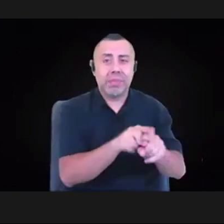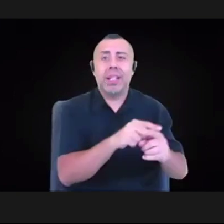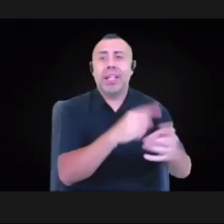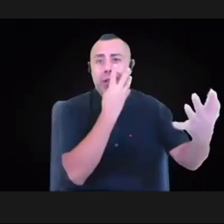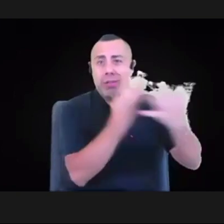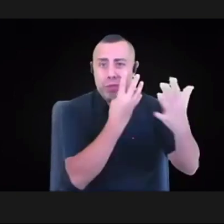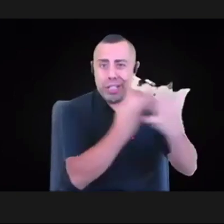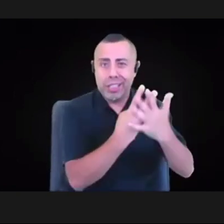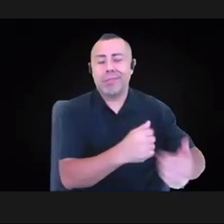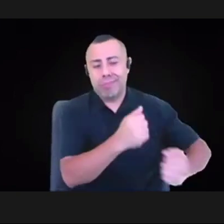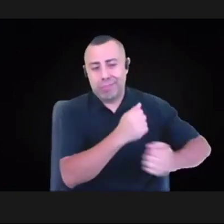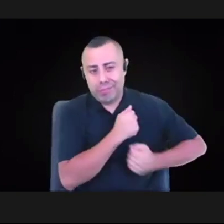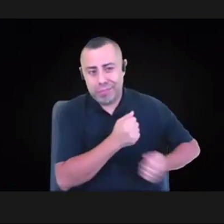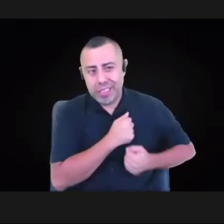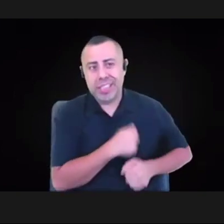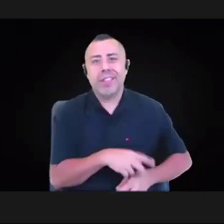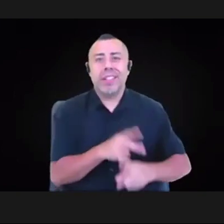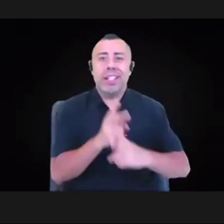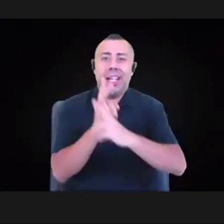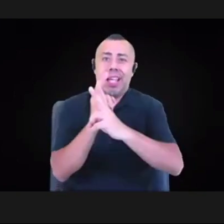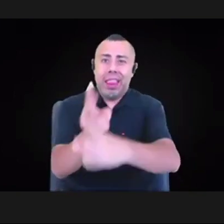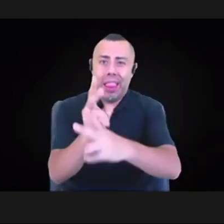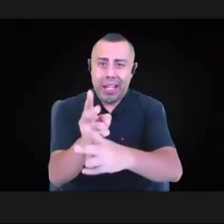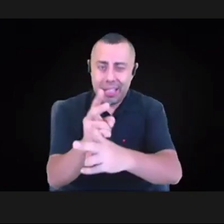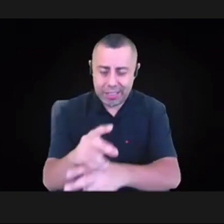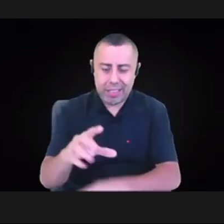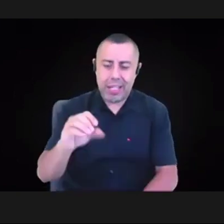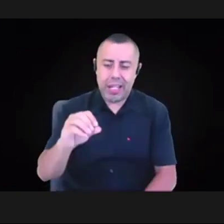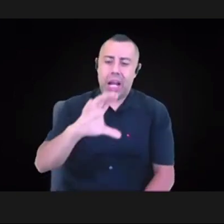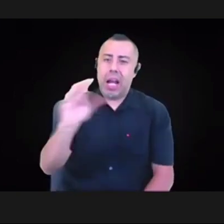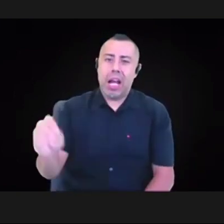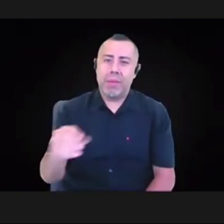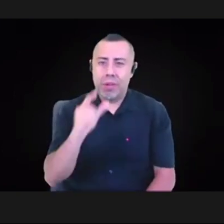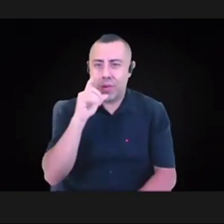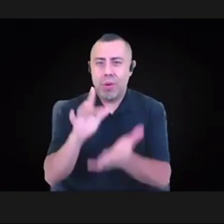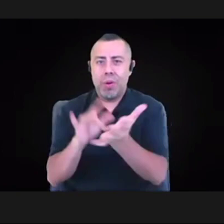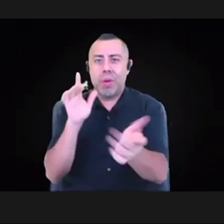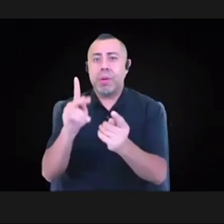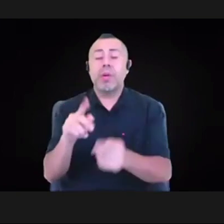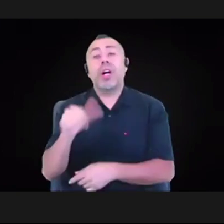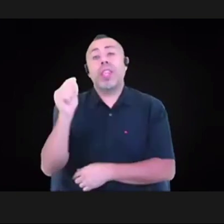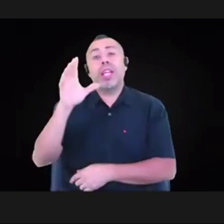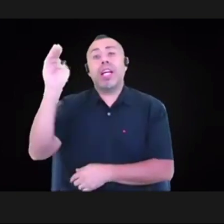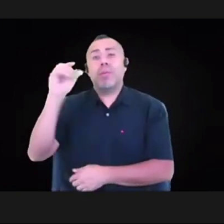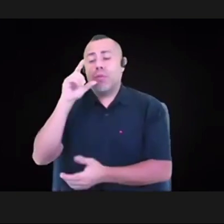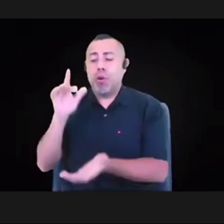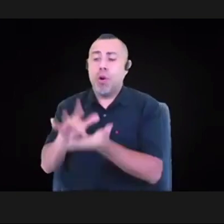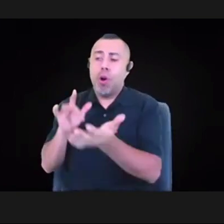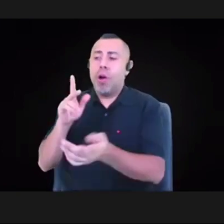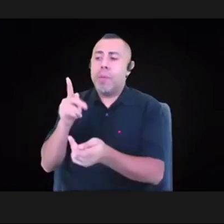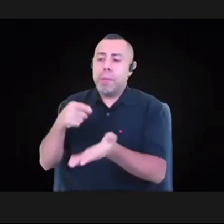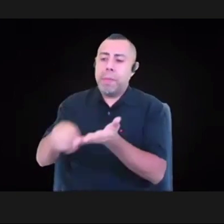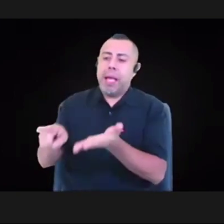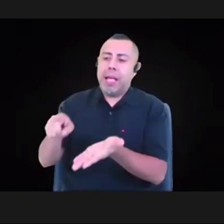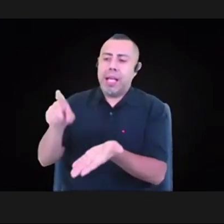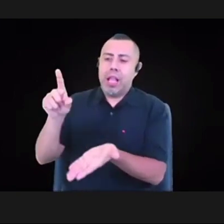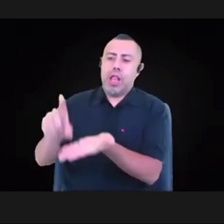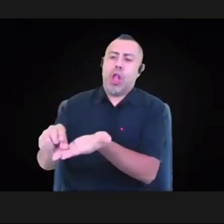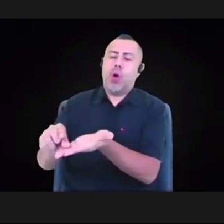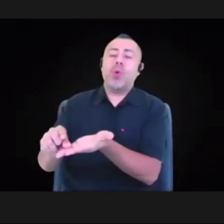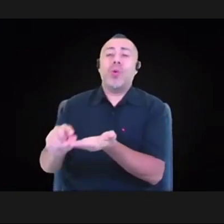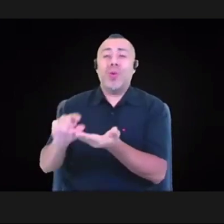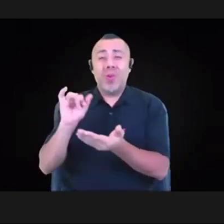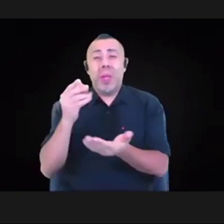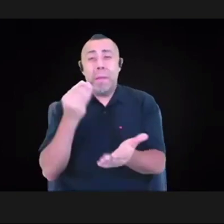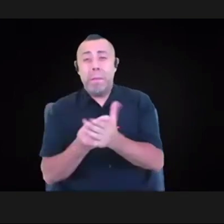speculative real estate, um, corporations that exploit low wage workers, and then think about how we're reinvesting that capital in local